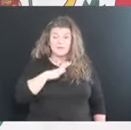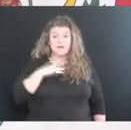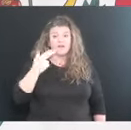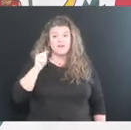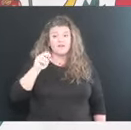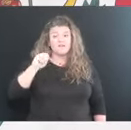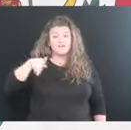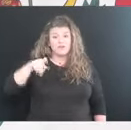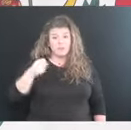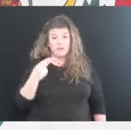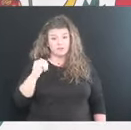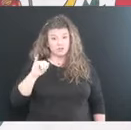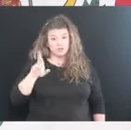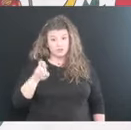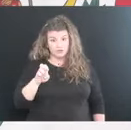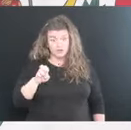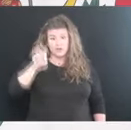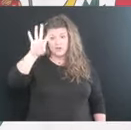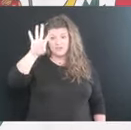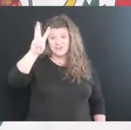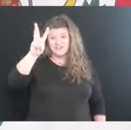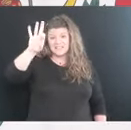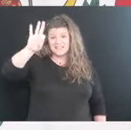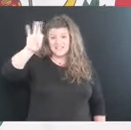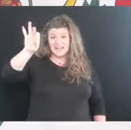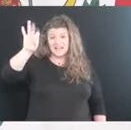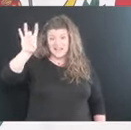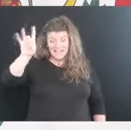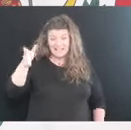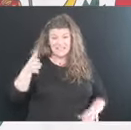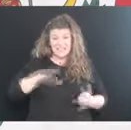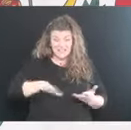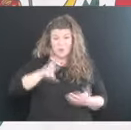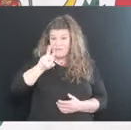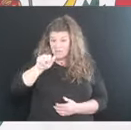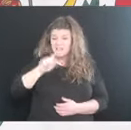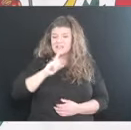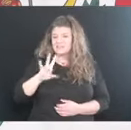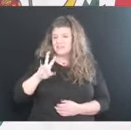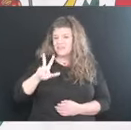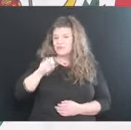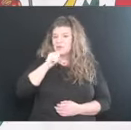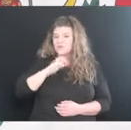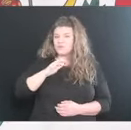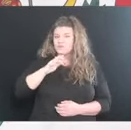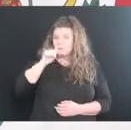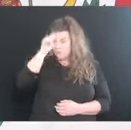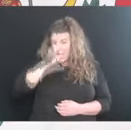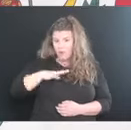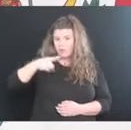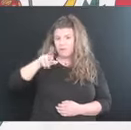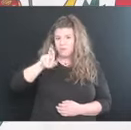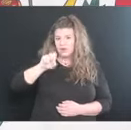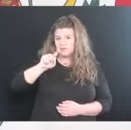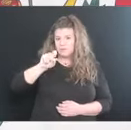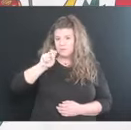Hampshire County. And the 4,698 death in West Virginia is a 73 year old male from Preston County.